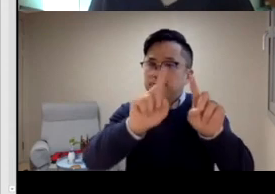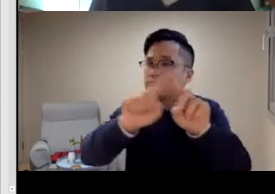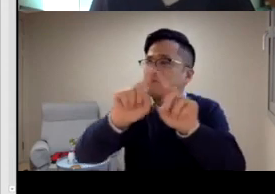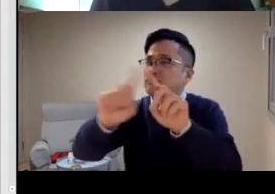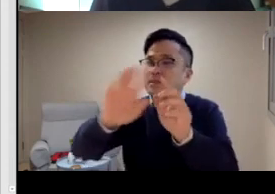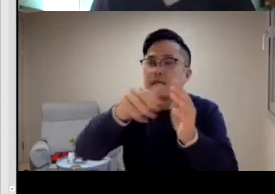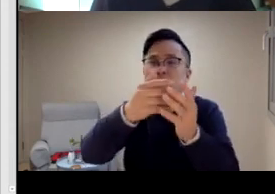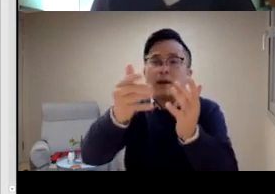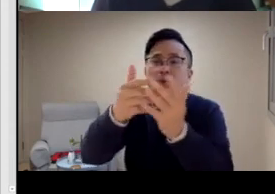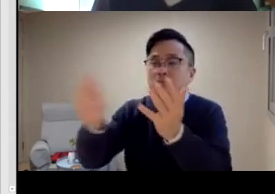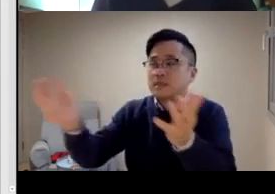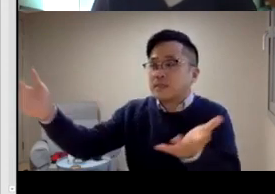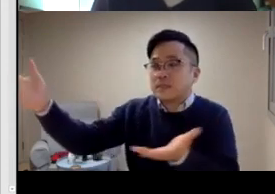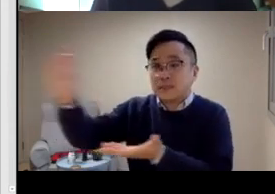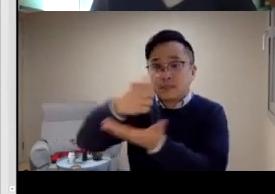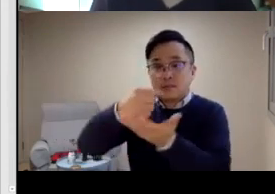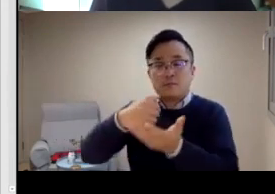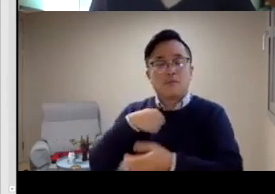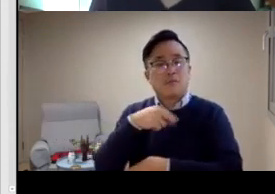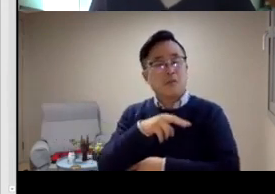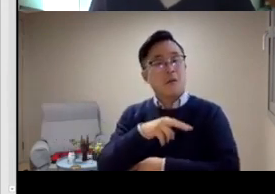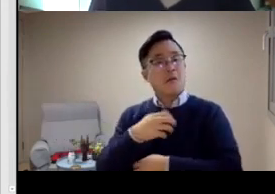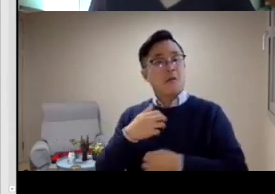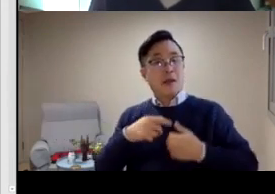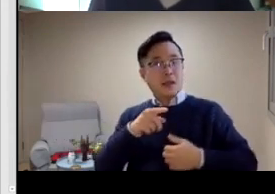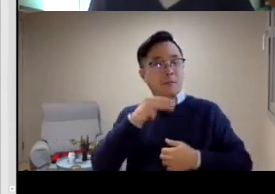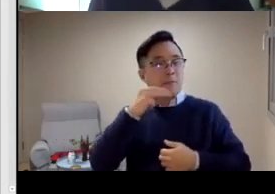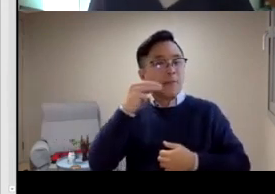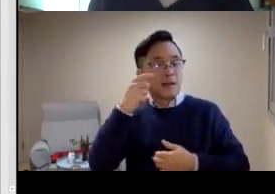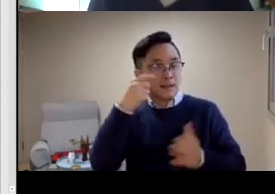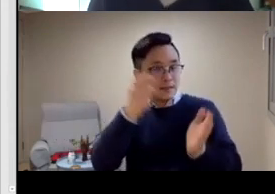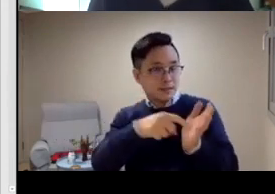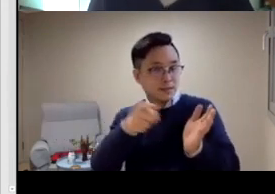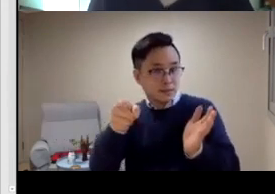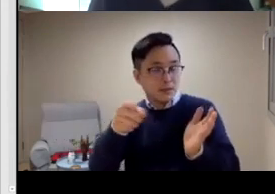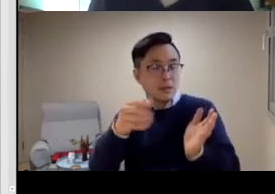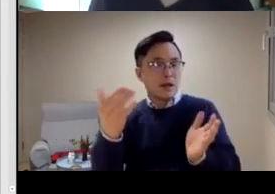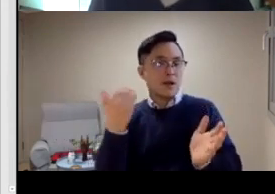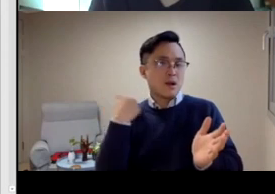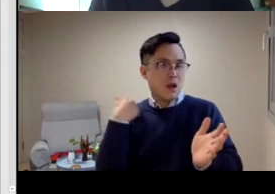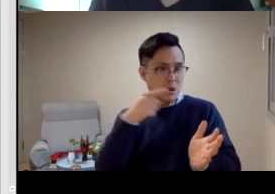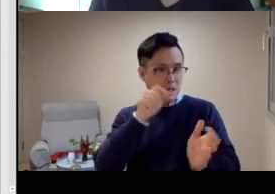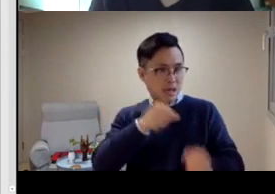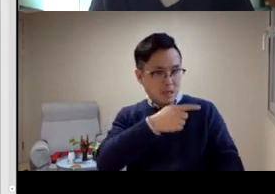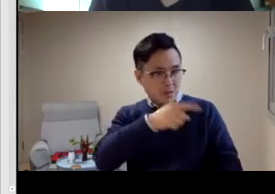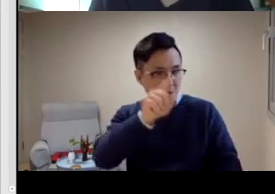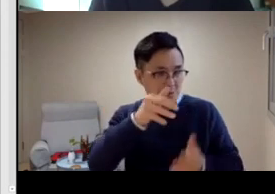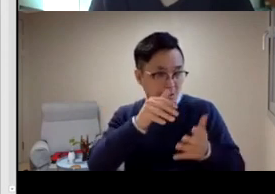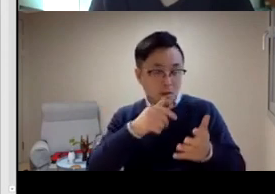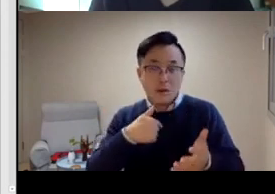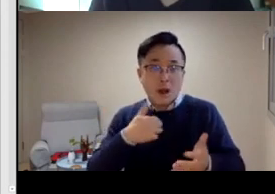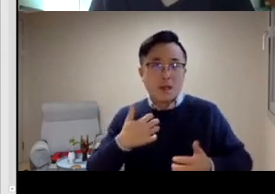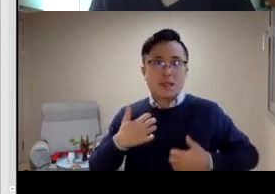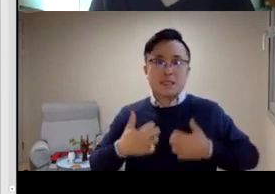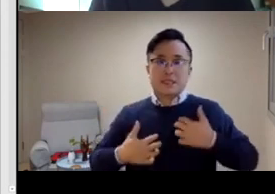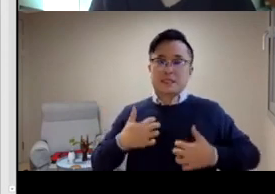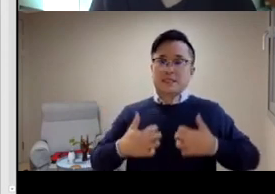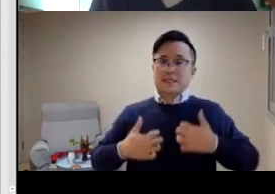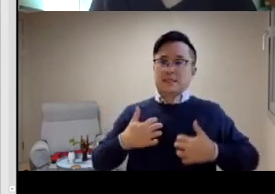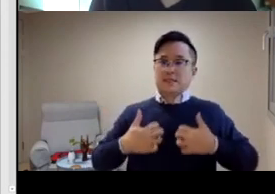on typology. She was researching on typology of different languages. And she was looking for a